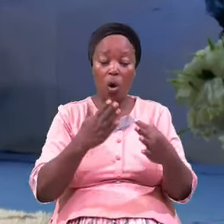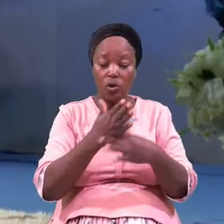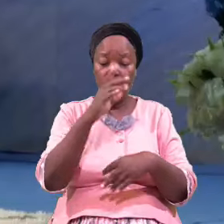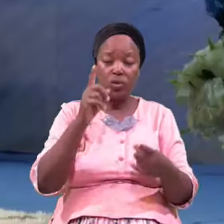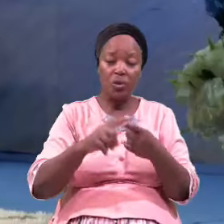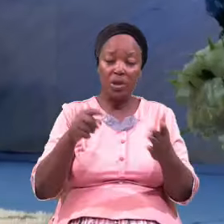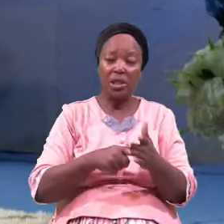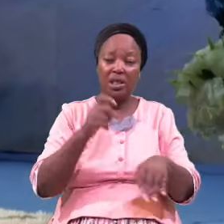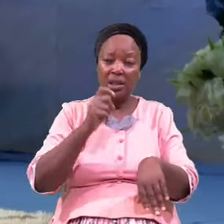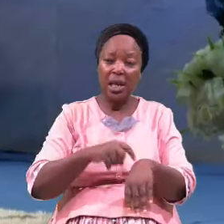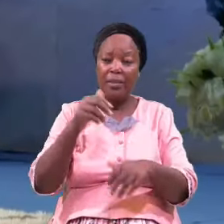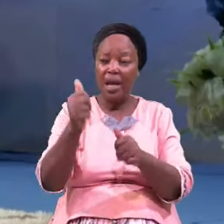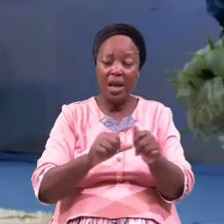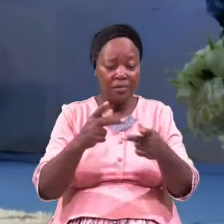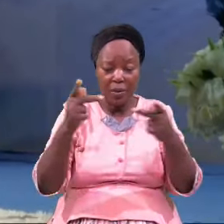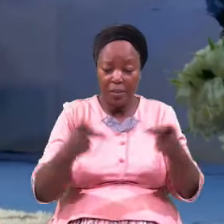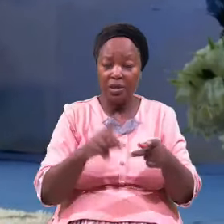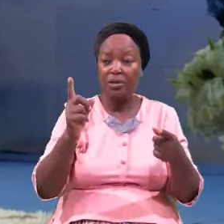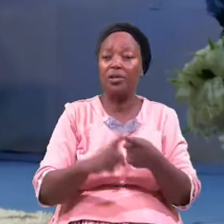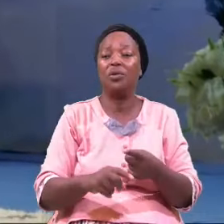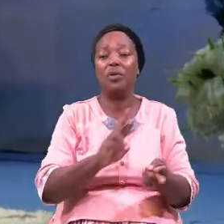Everywhere To Repent